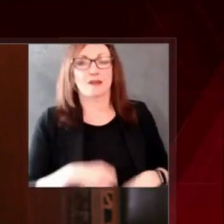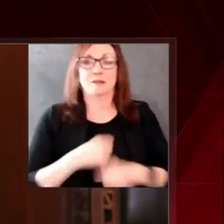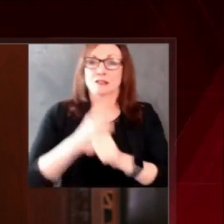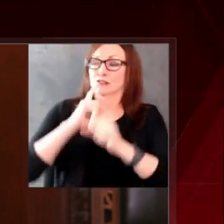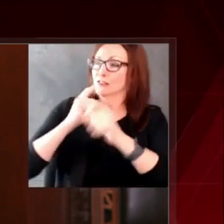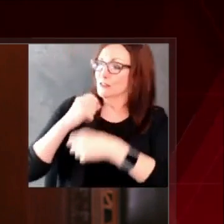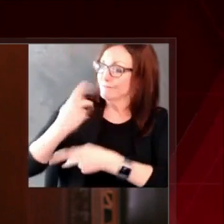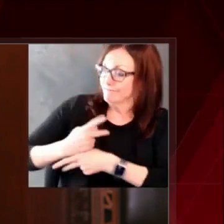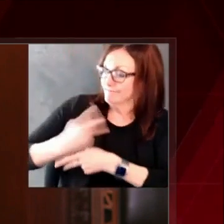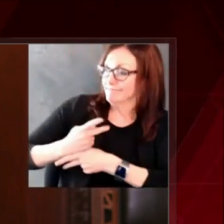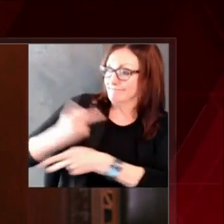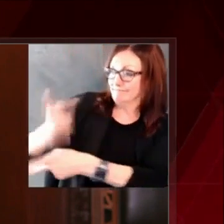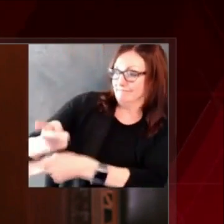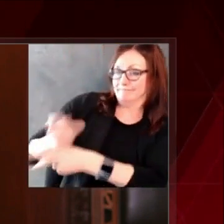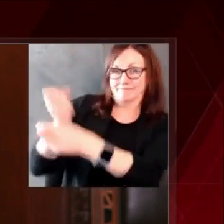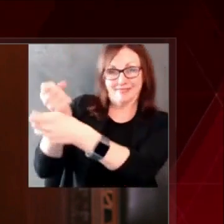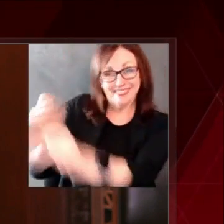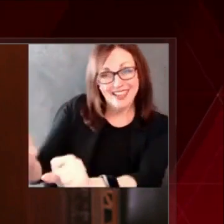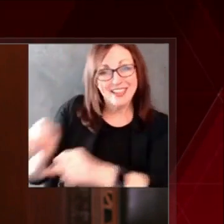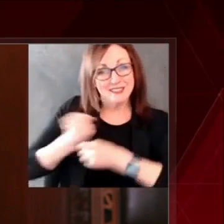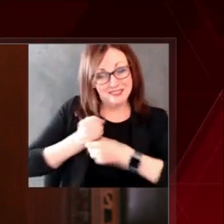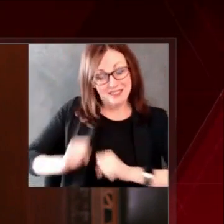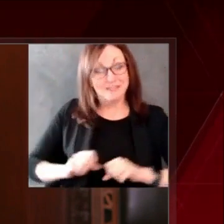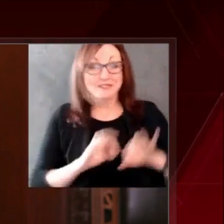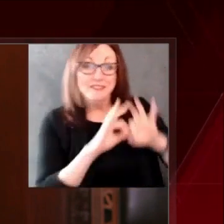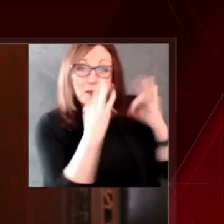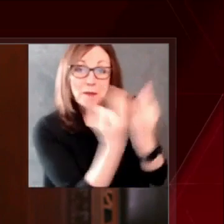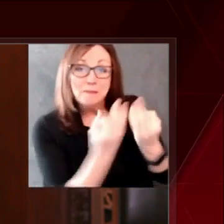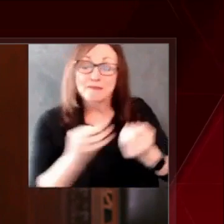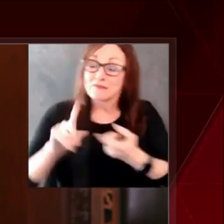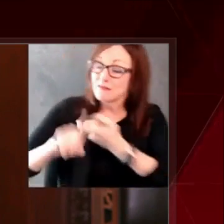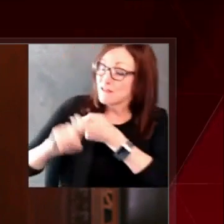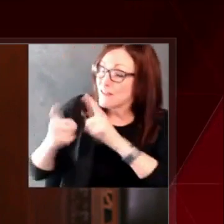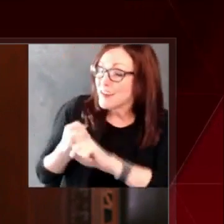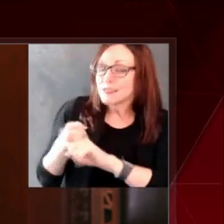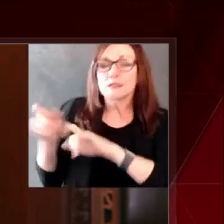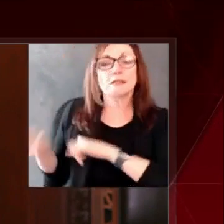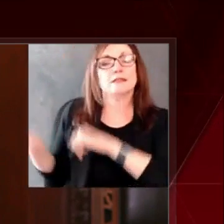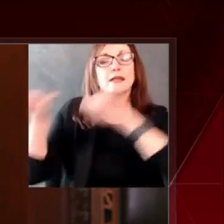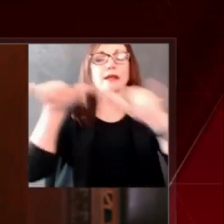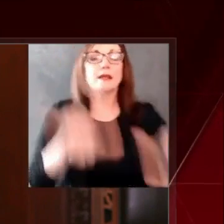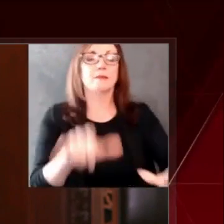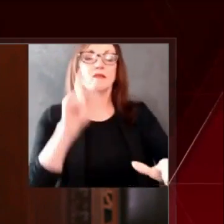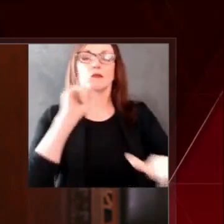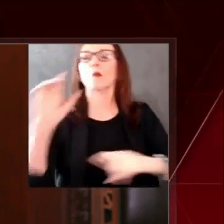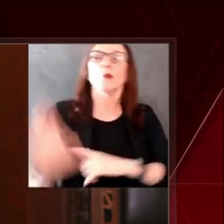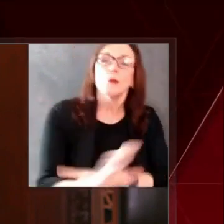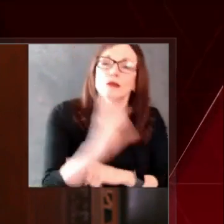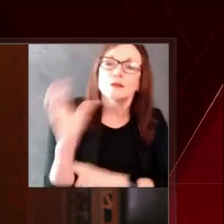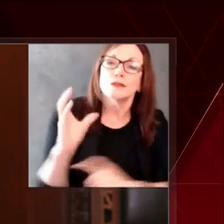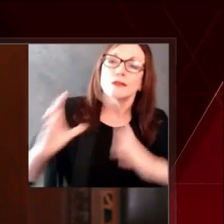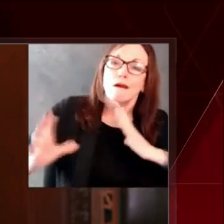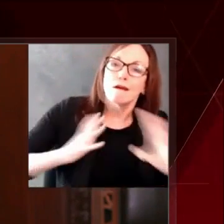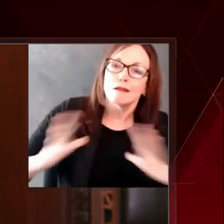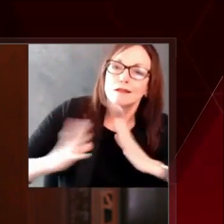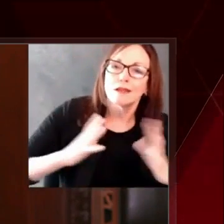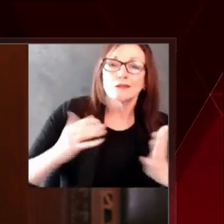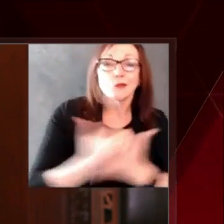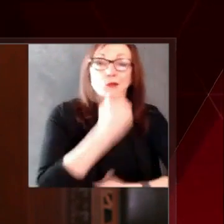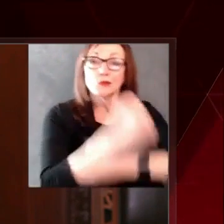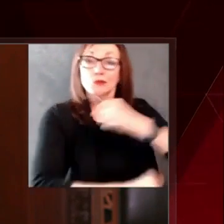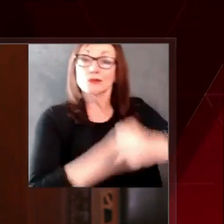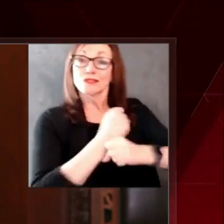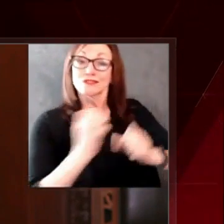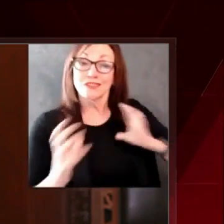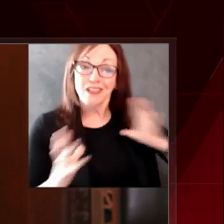a gathering. Your test results are only a snapshot in time and a negative test one day does not guarantee a negative